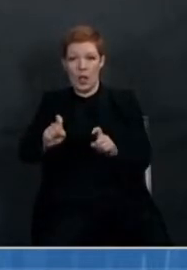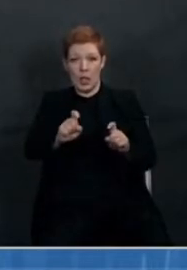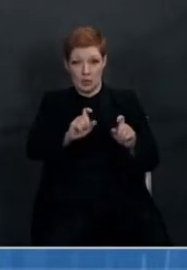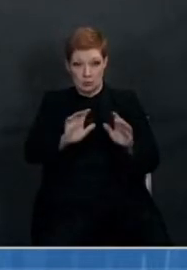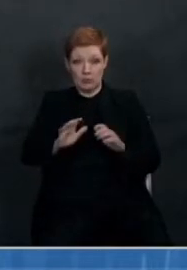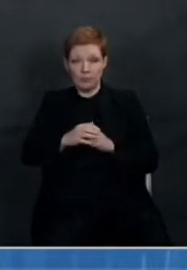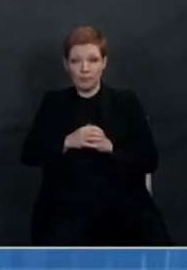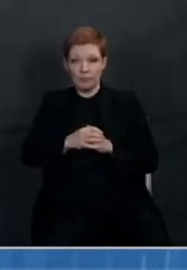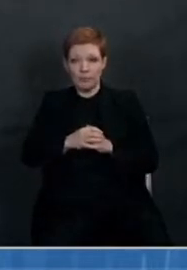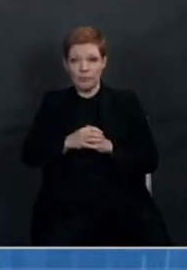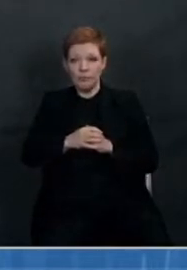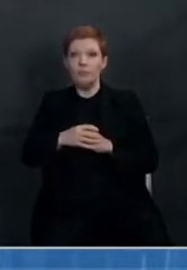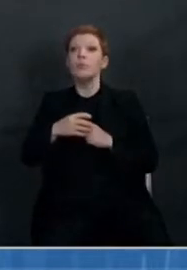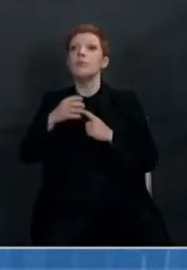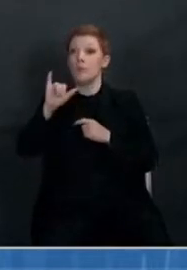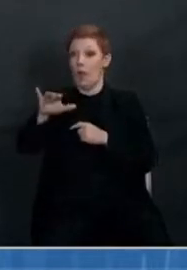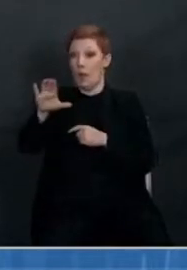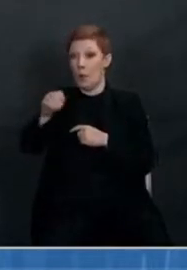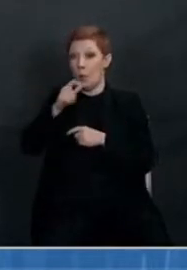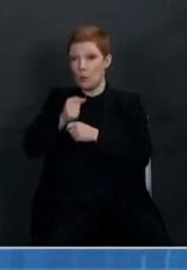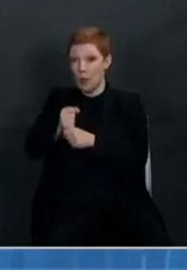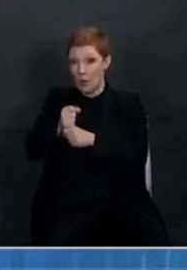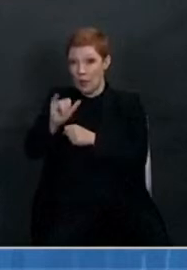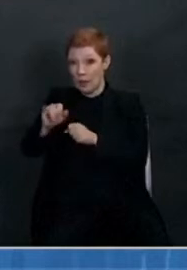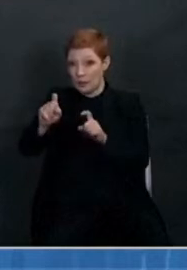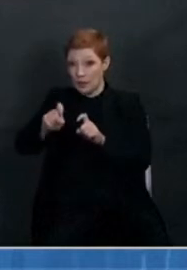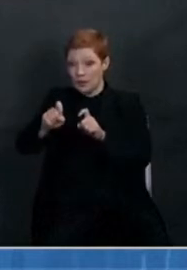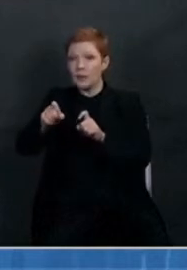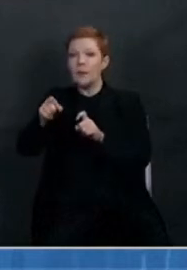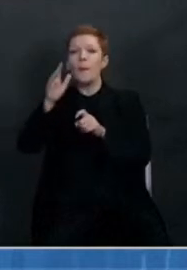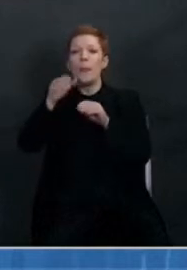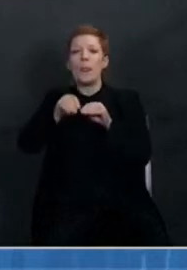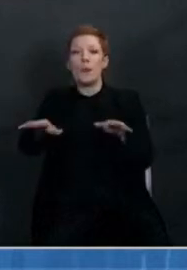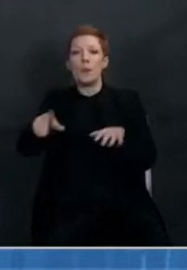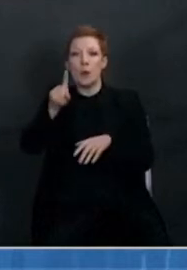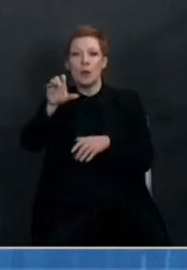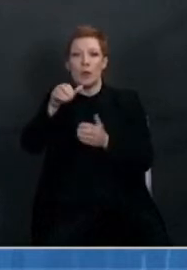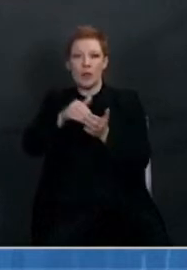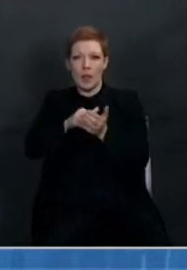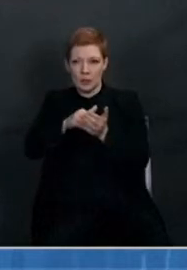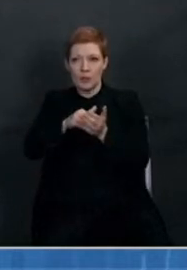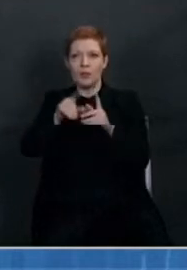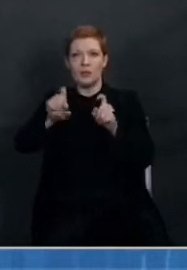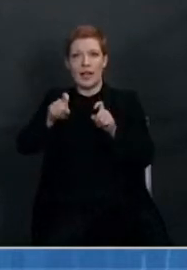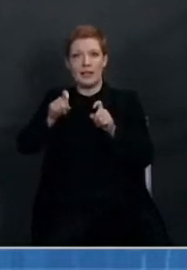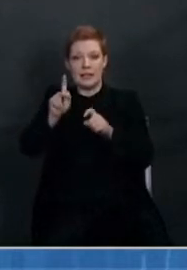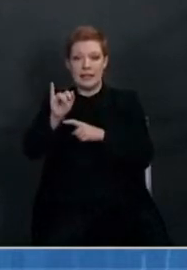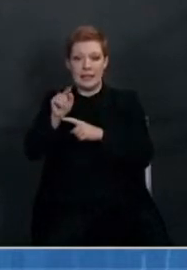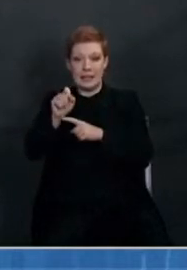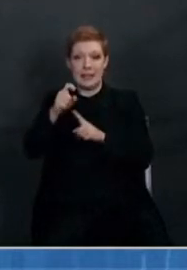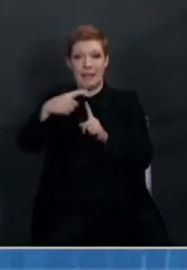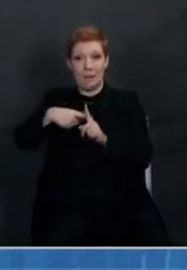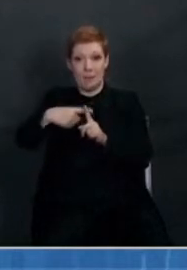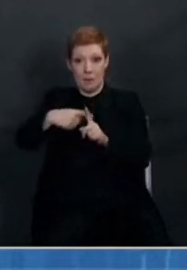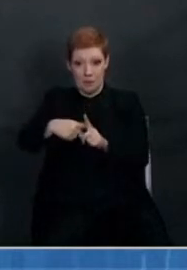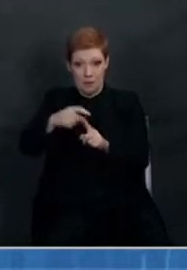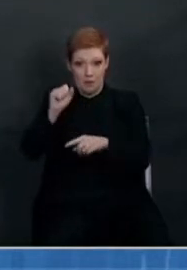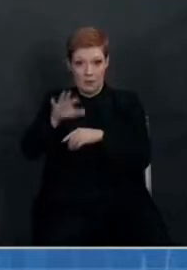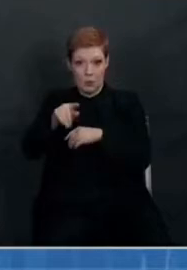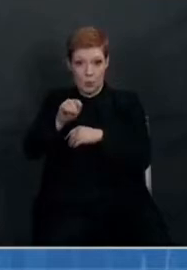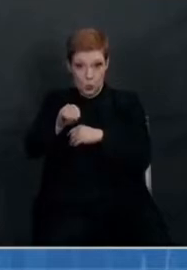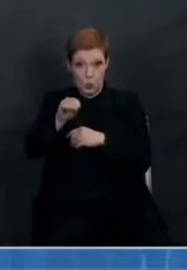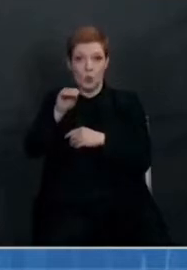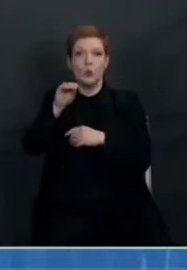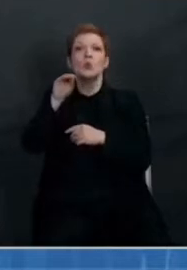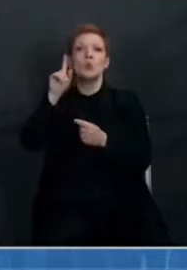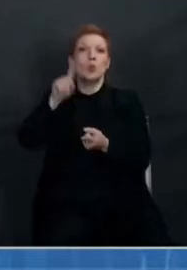Illume has been ramping up manufacturing and will ship 100,000 test kits per month to the U.S. from February through July.